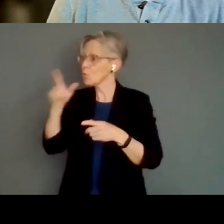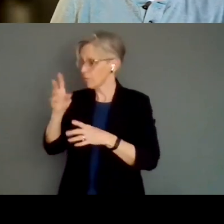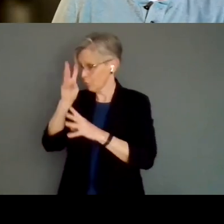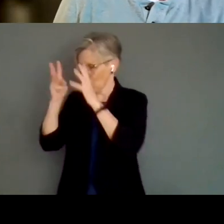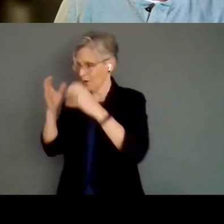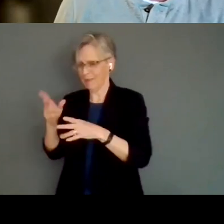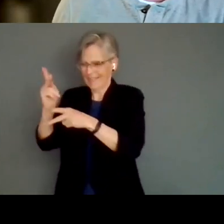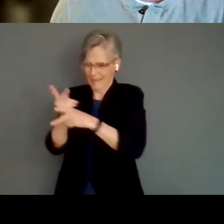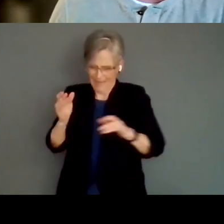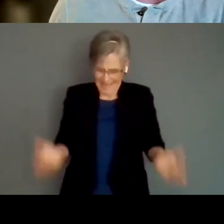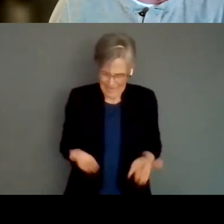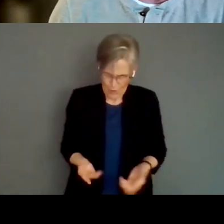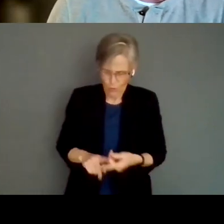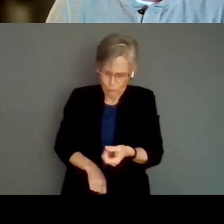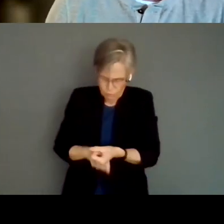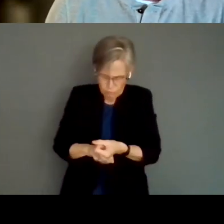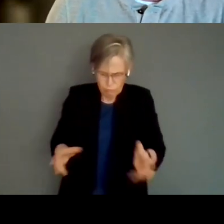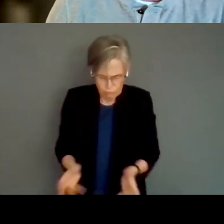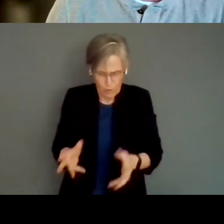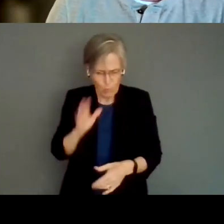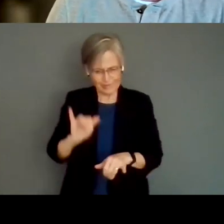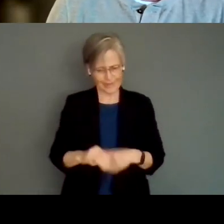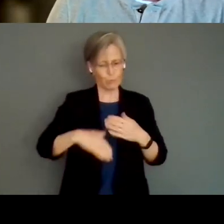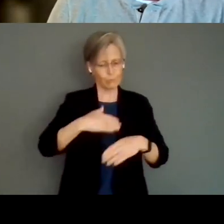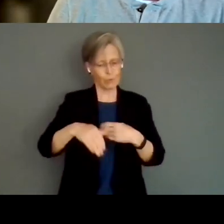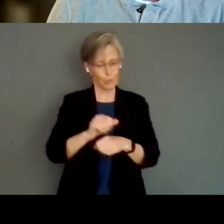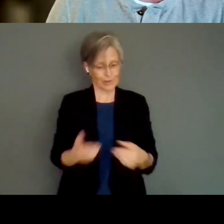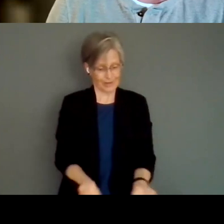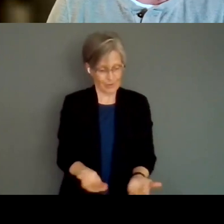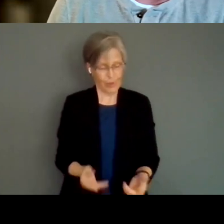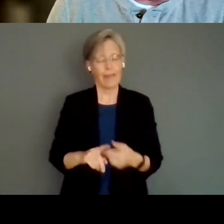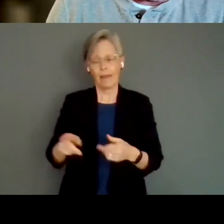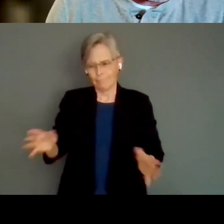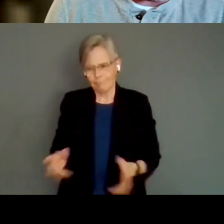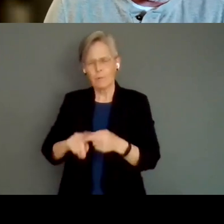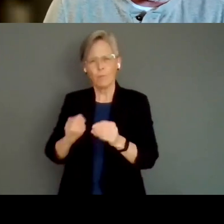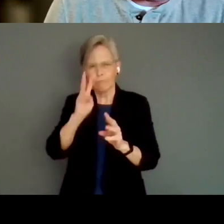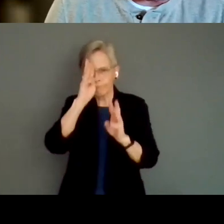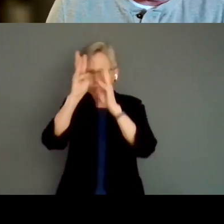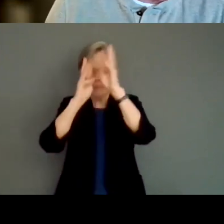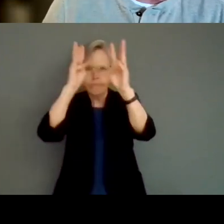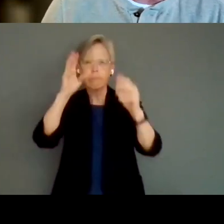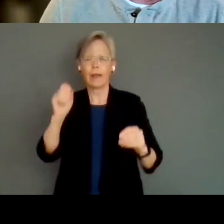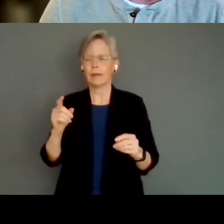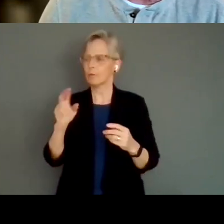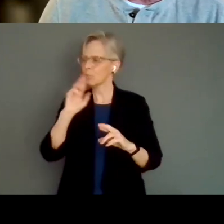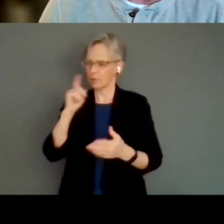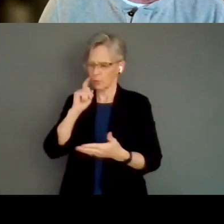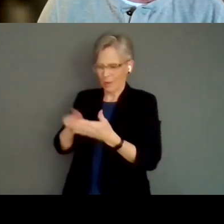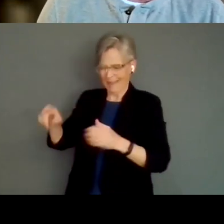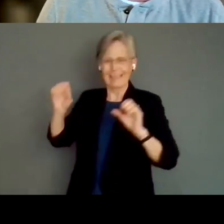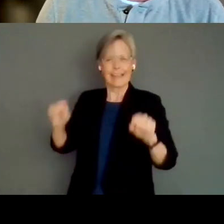community through a supportive environment and that facilitates innovation and the realization of creative ideas